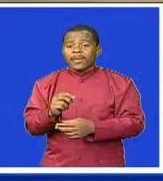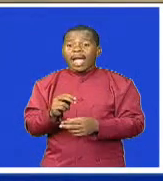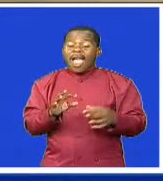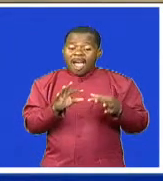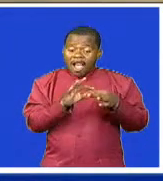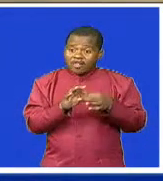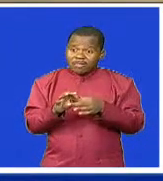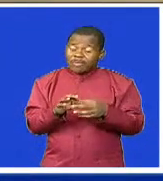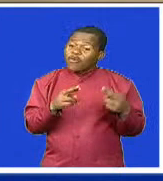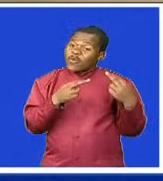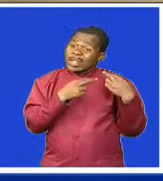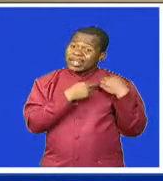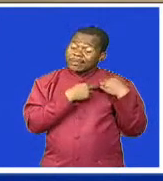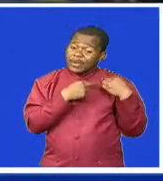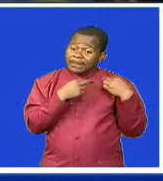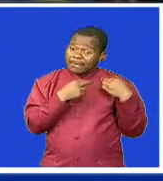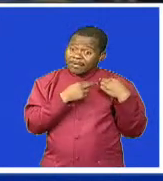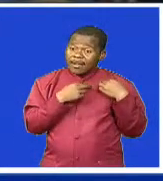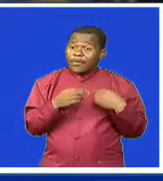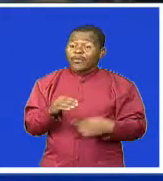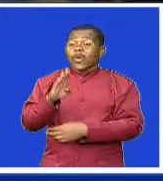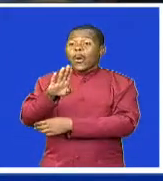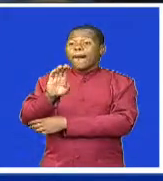Betting is safe to use.